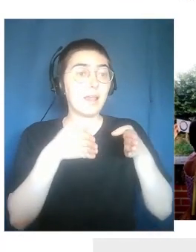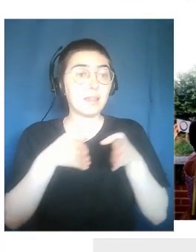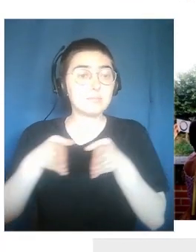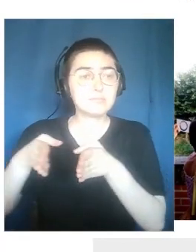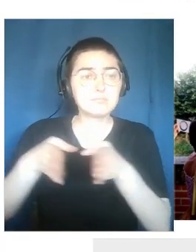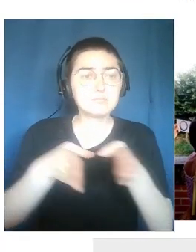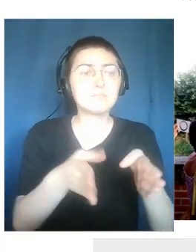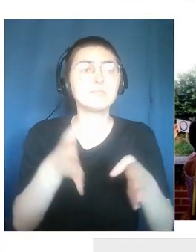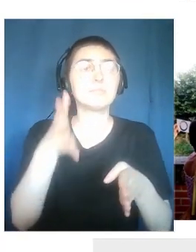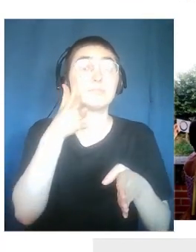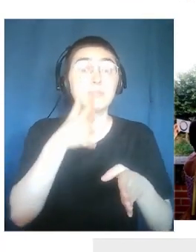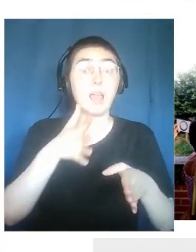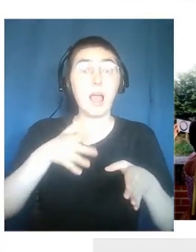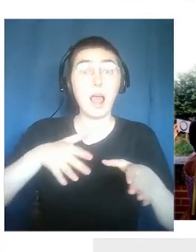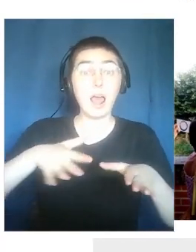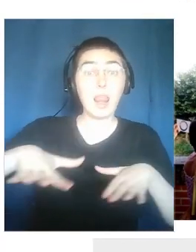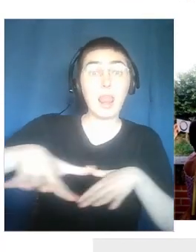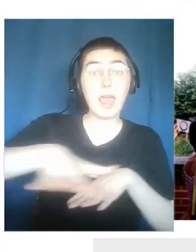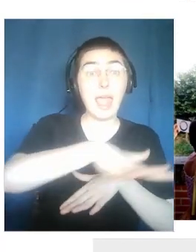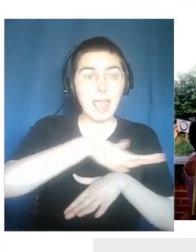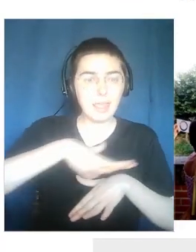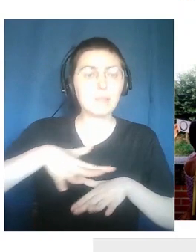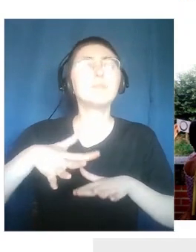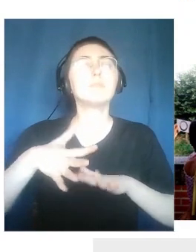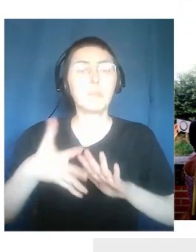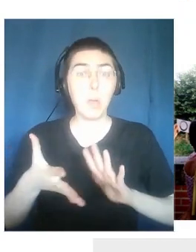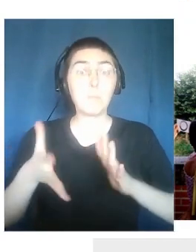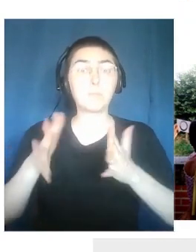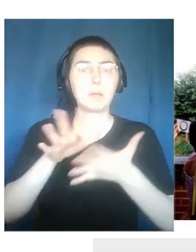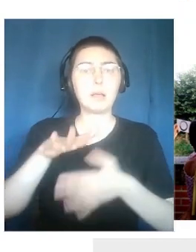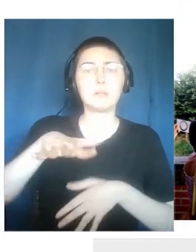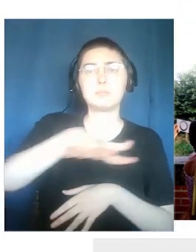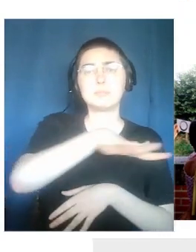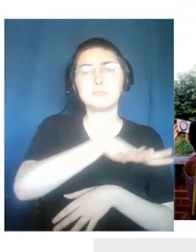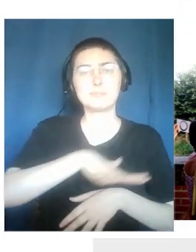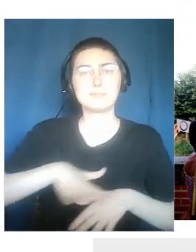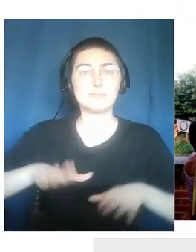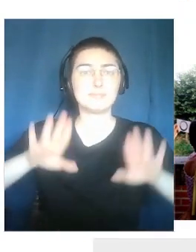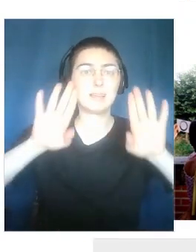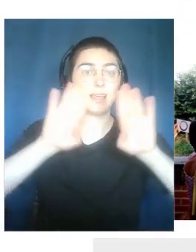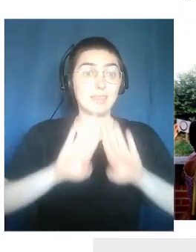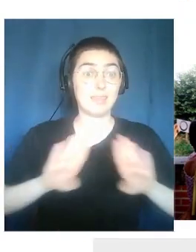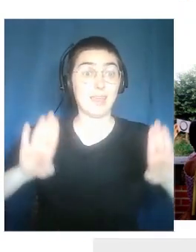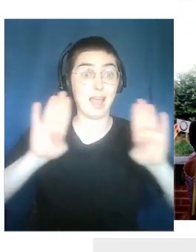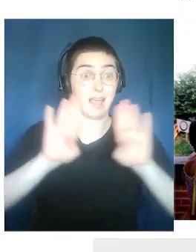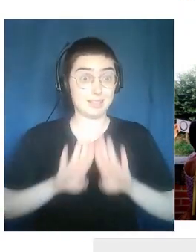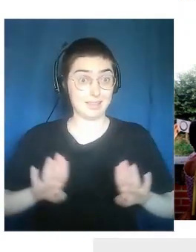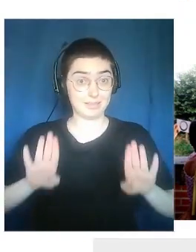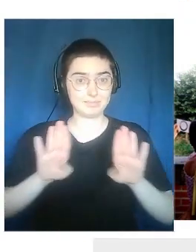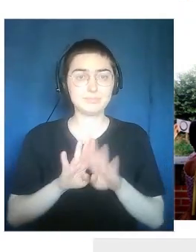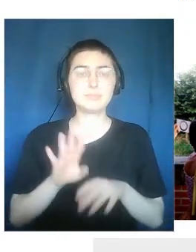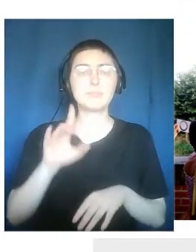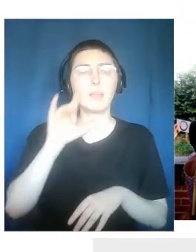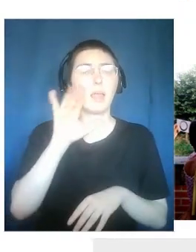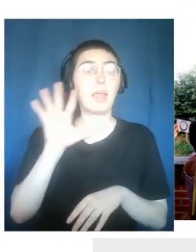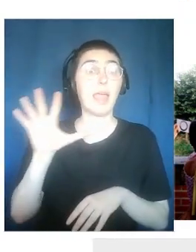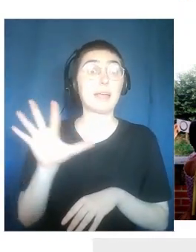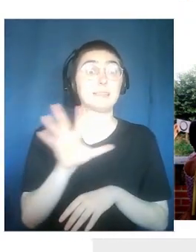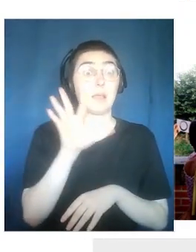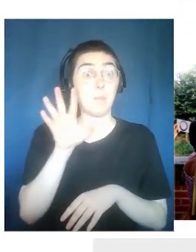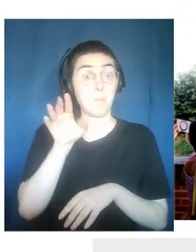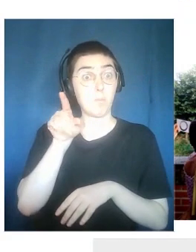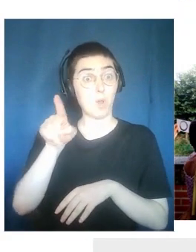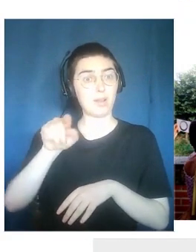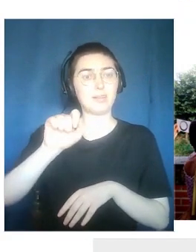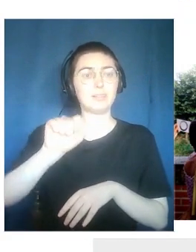foot or by river. For example, in the Silent Fireflies